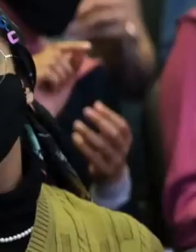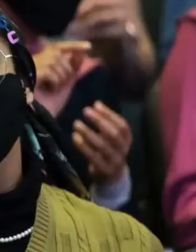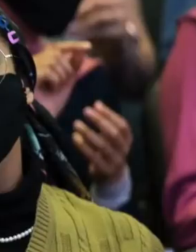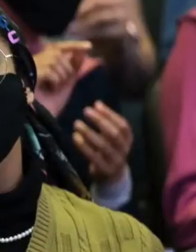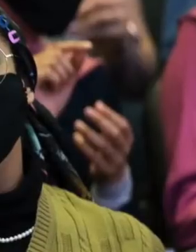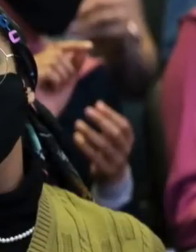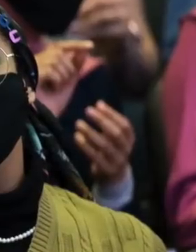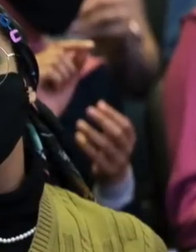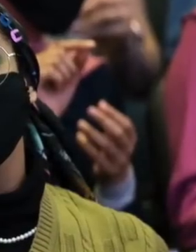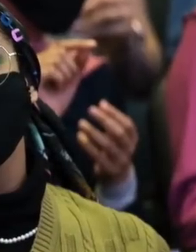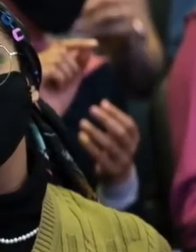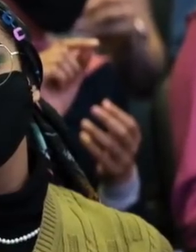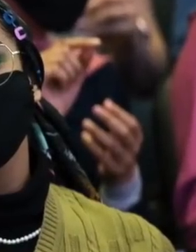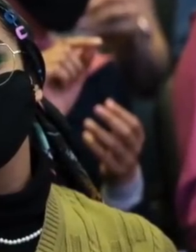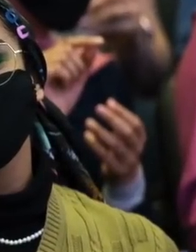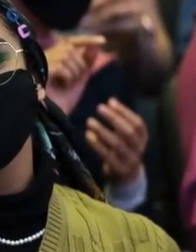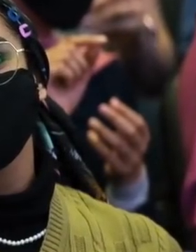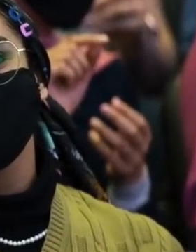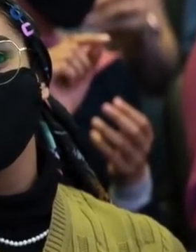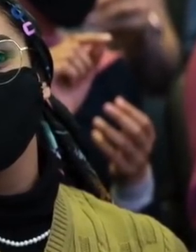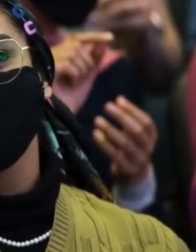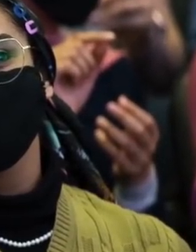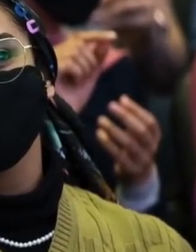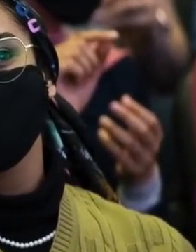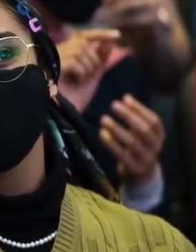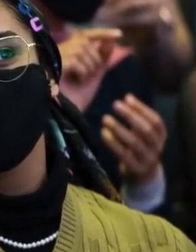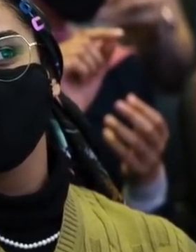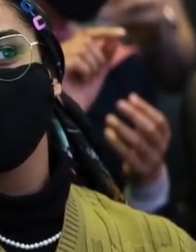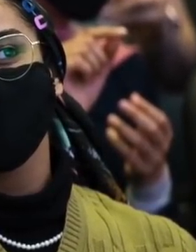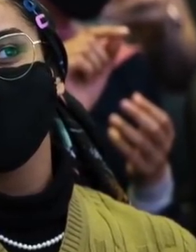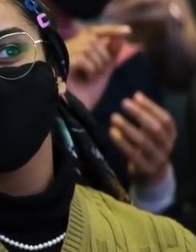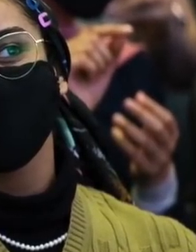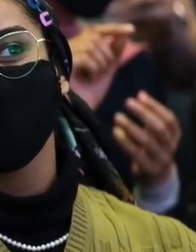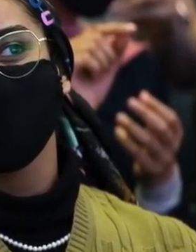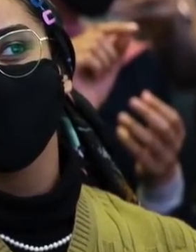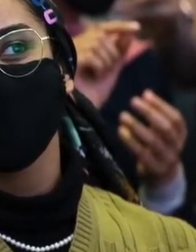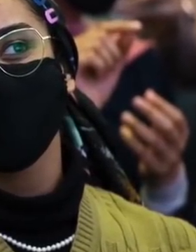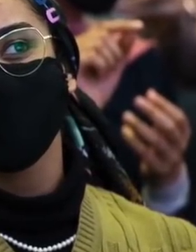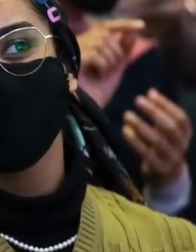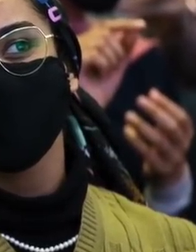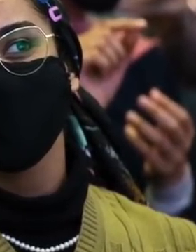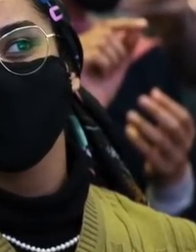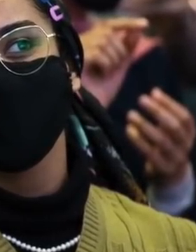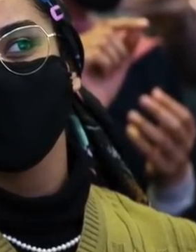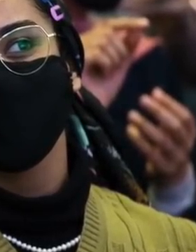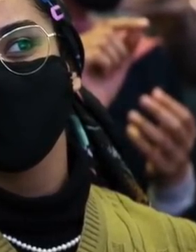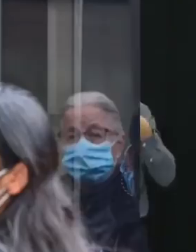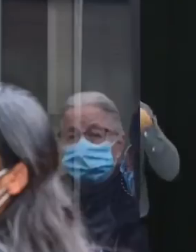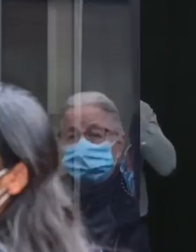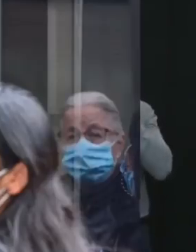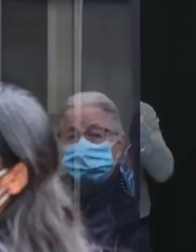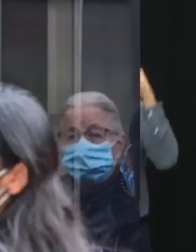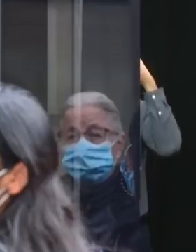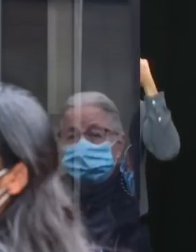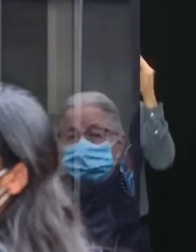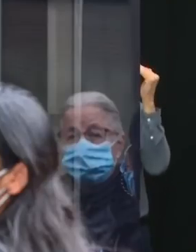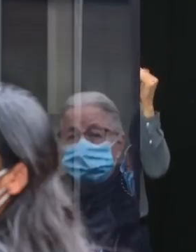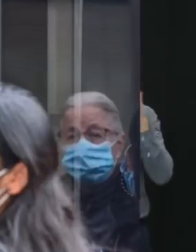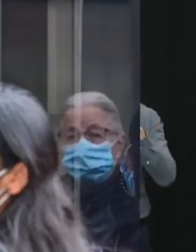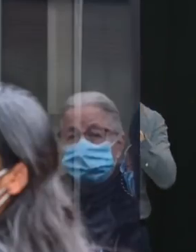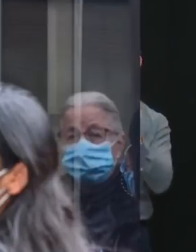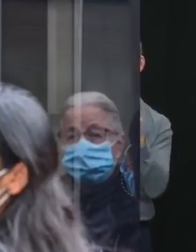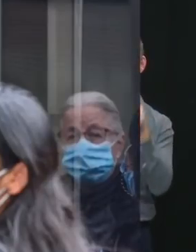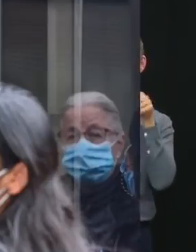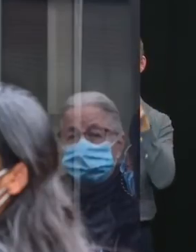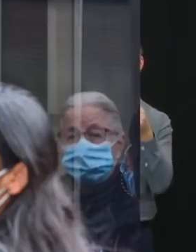it is not unexpected that we are seeing a slight increase in transmission of COVID across the province. There are simply more